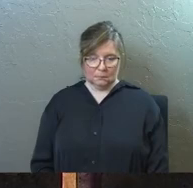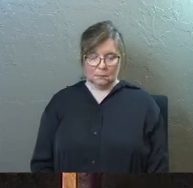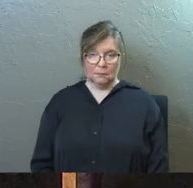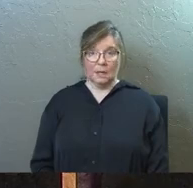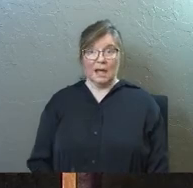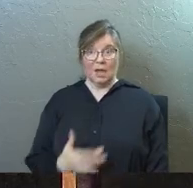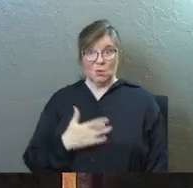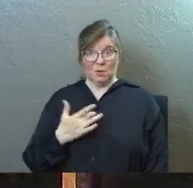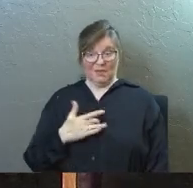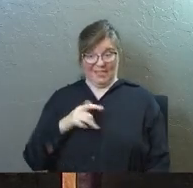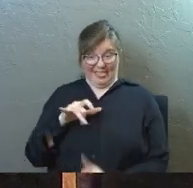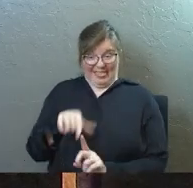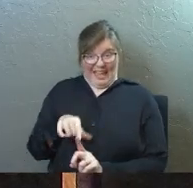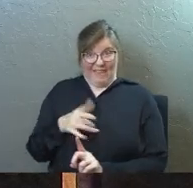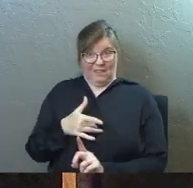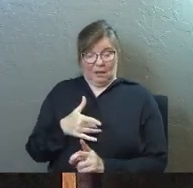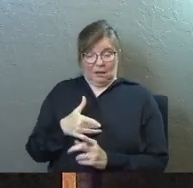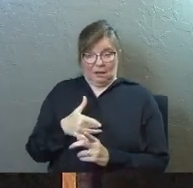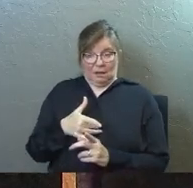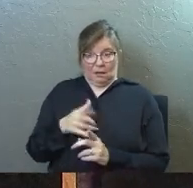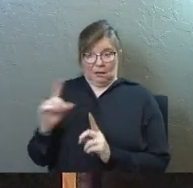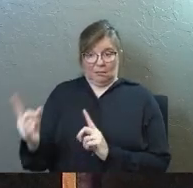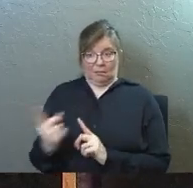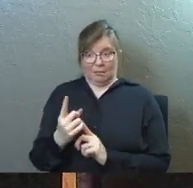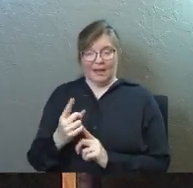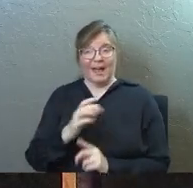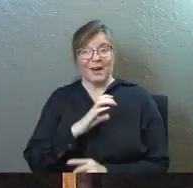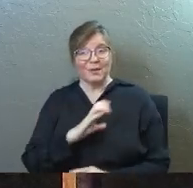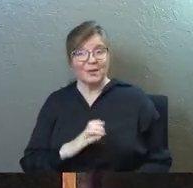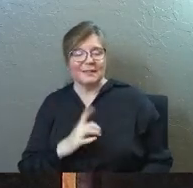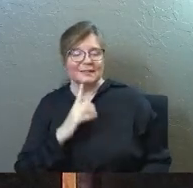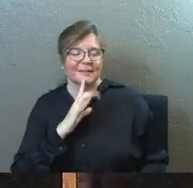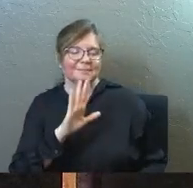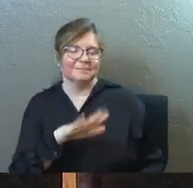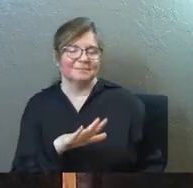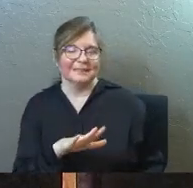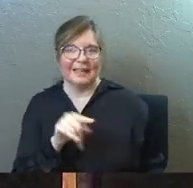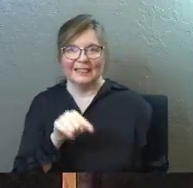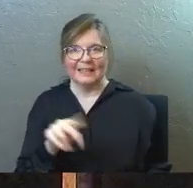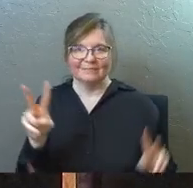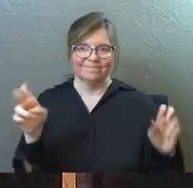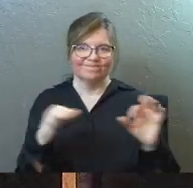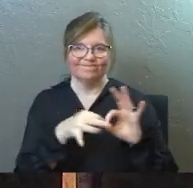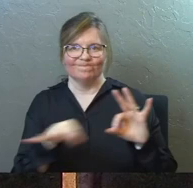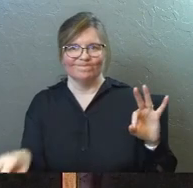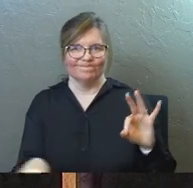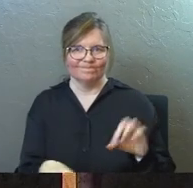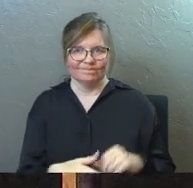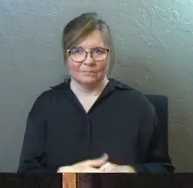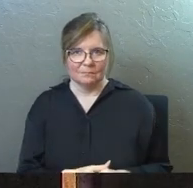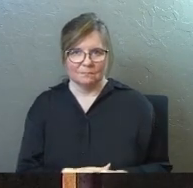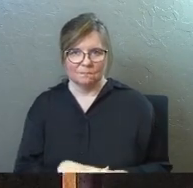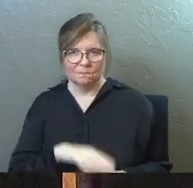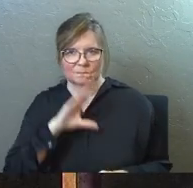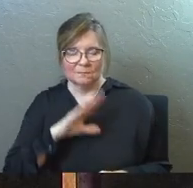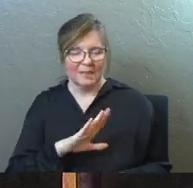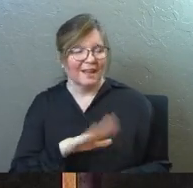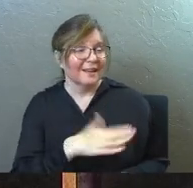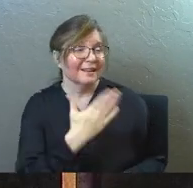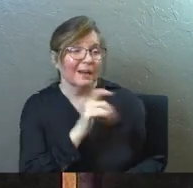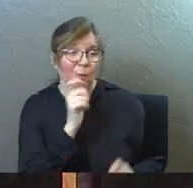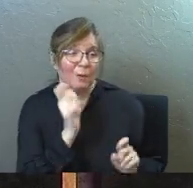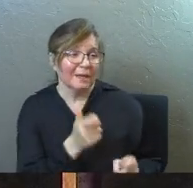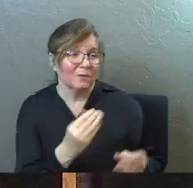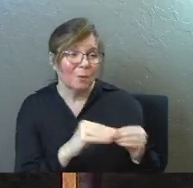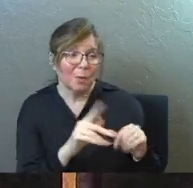it's right when you feel lost that a really well-meaning Christian comes along and says this zinger to you. Well, God won't